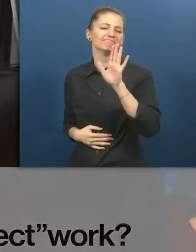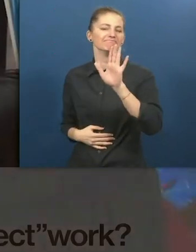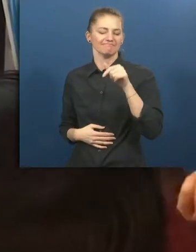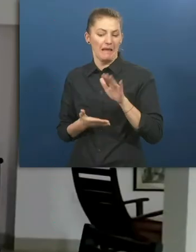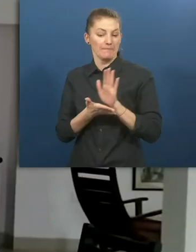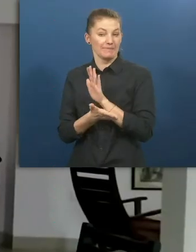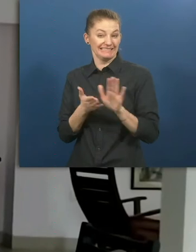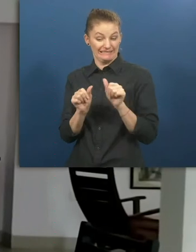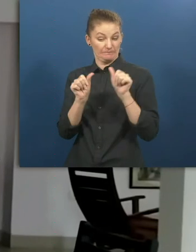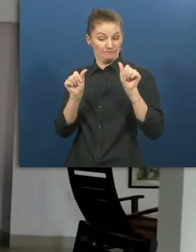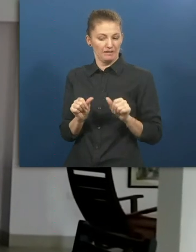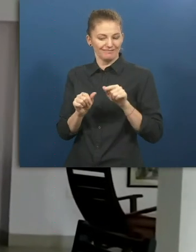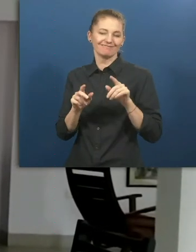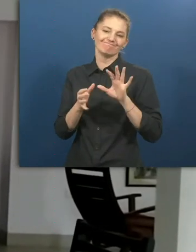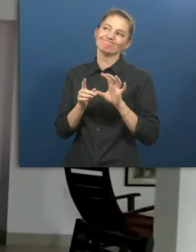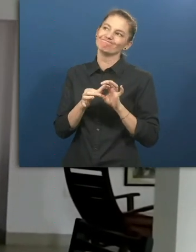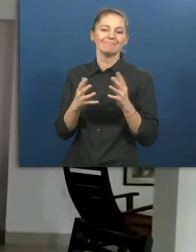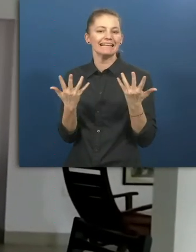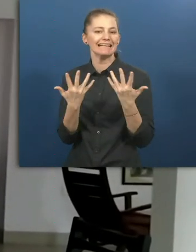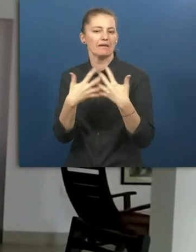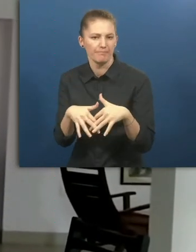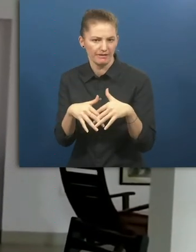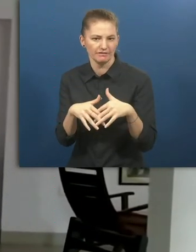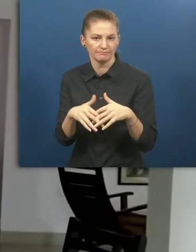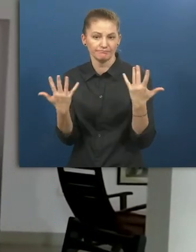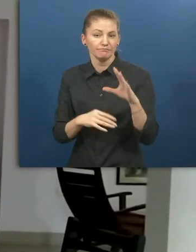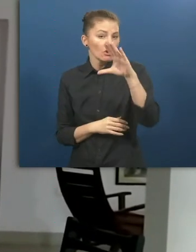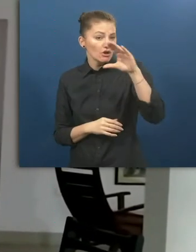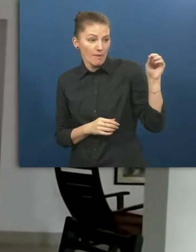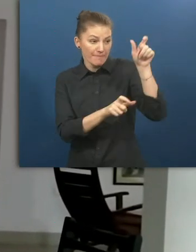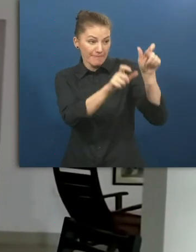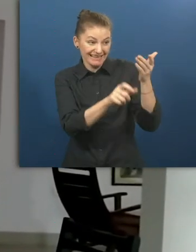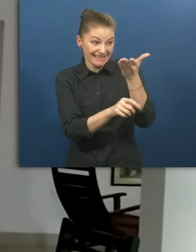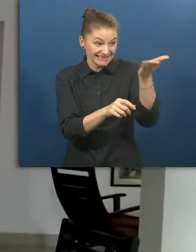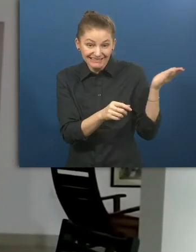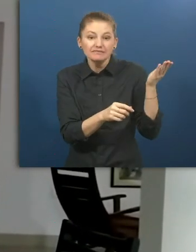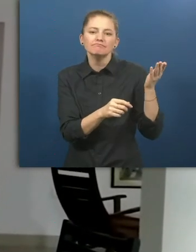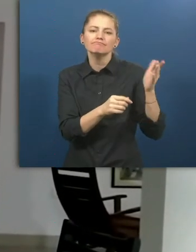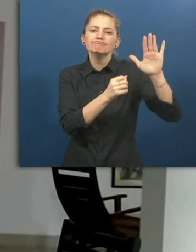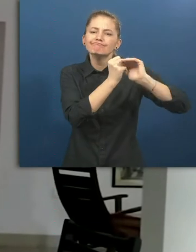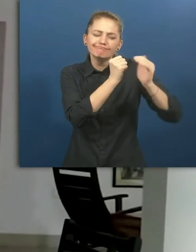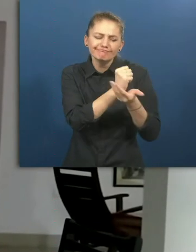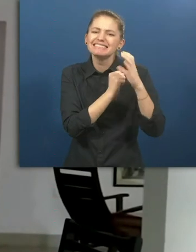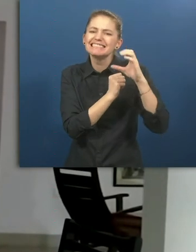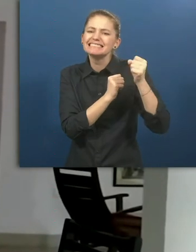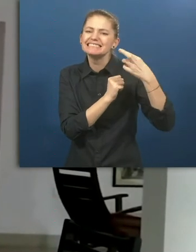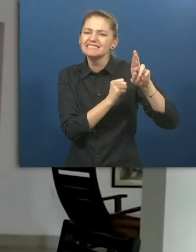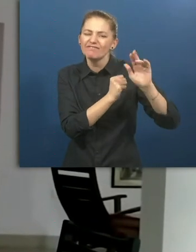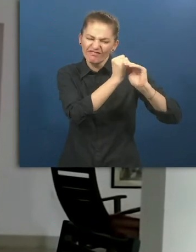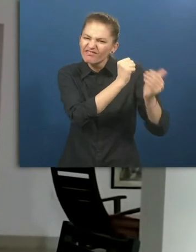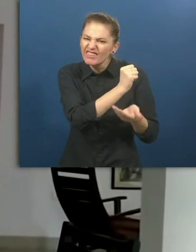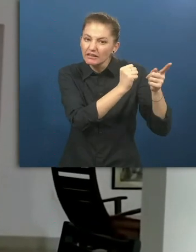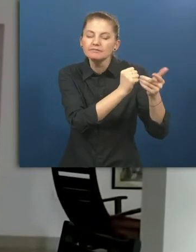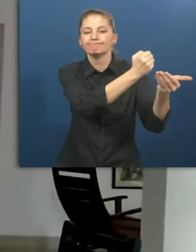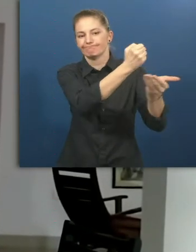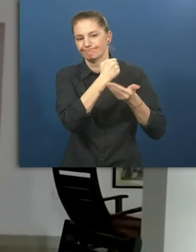We have a hybrid business model. Companies give us grants through their CSR funds. We also charge